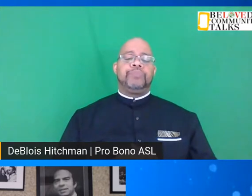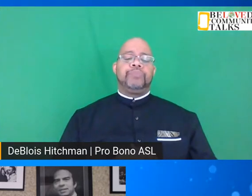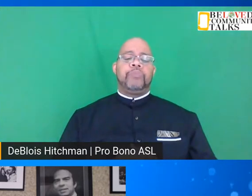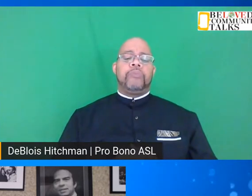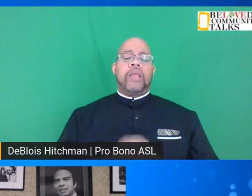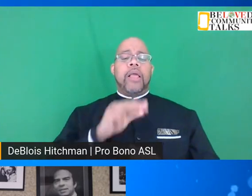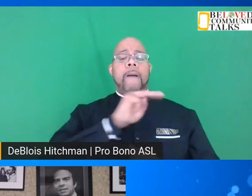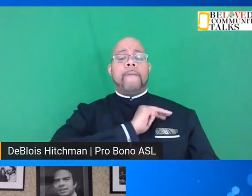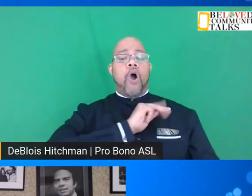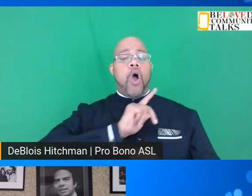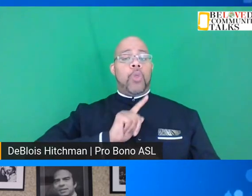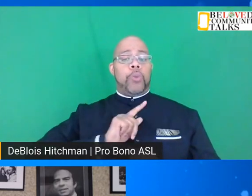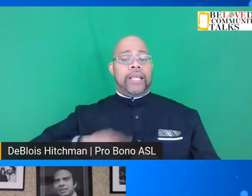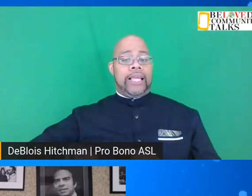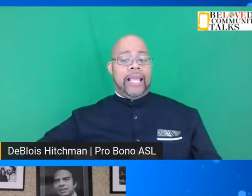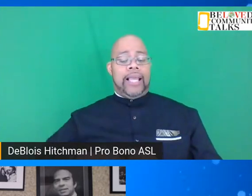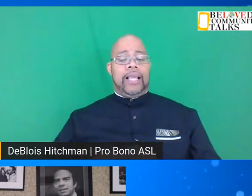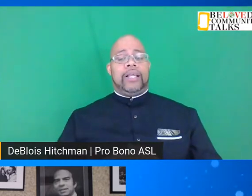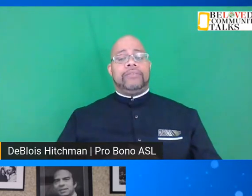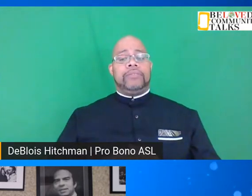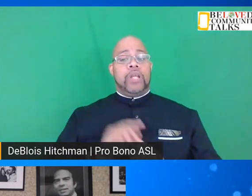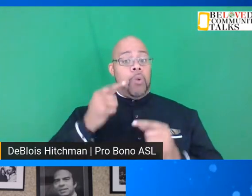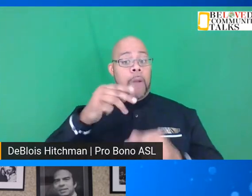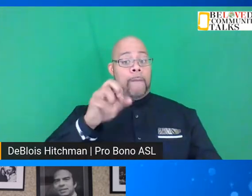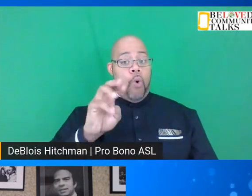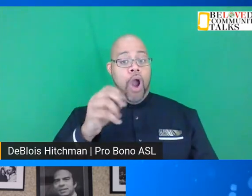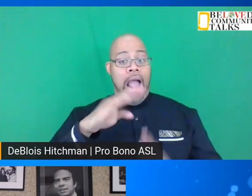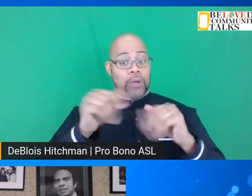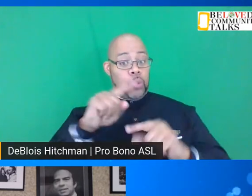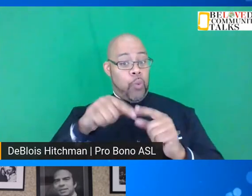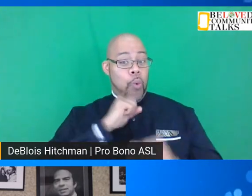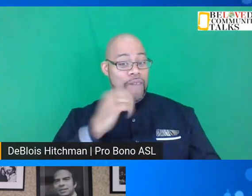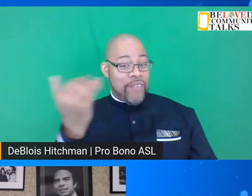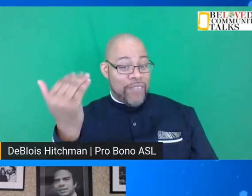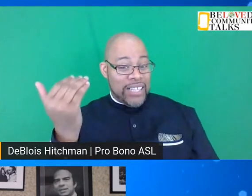that Martin Luther King went to Morehouse when he was 15.